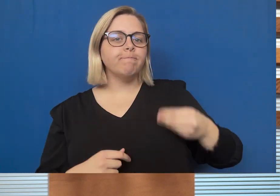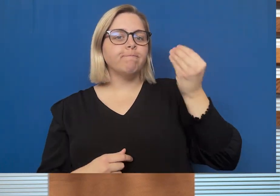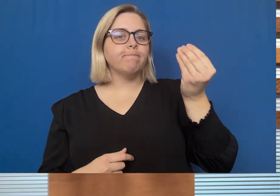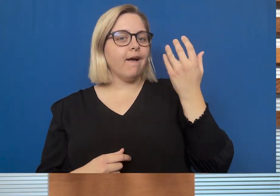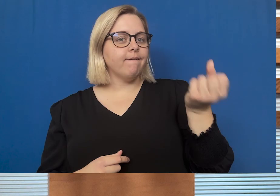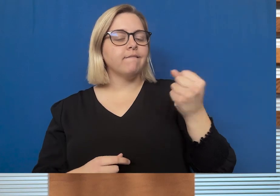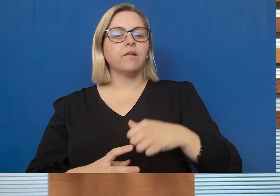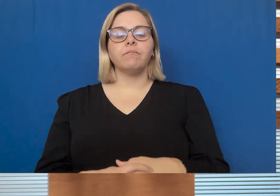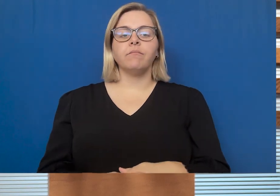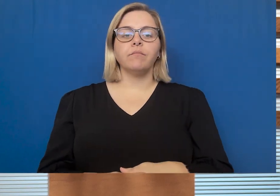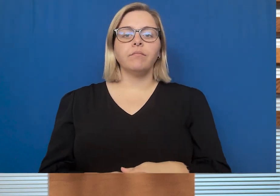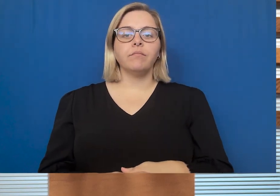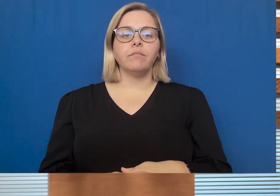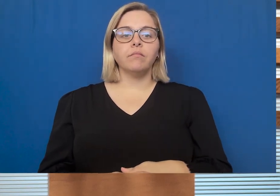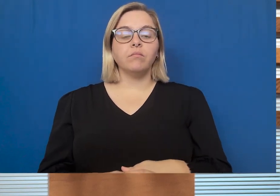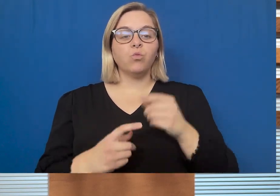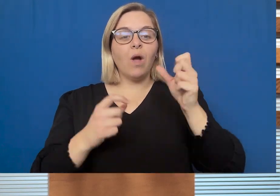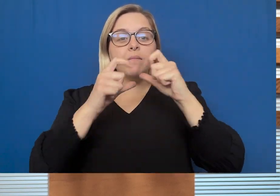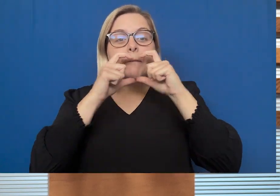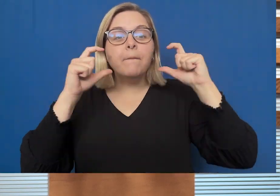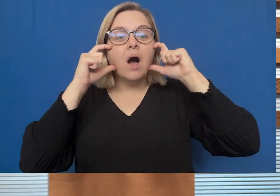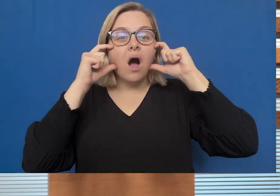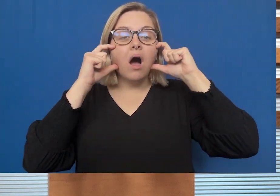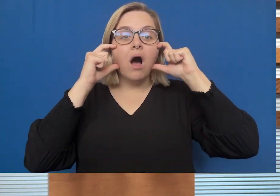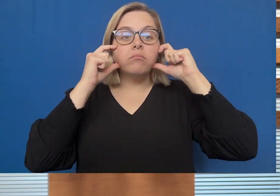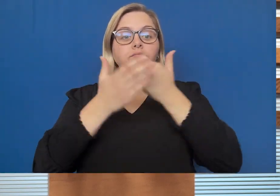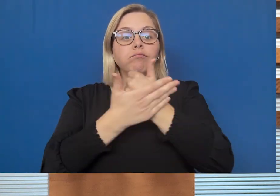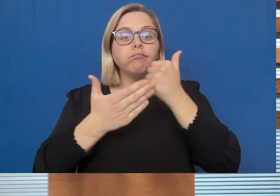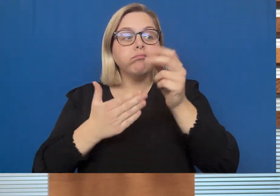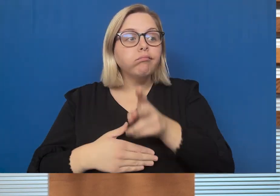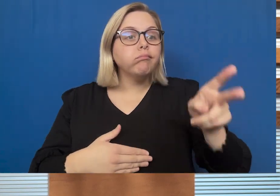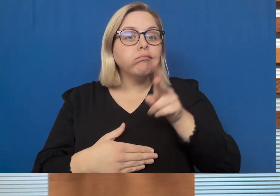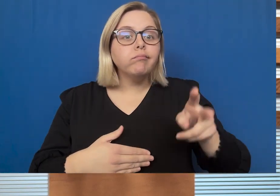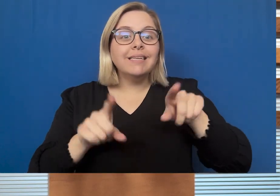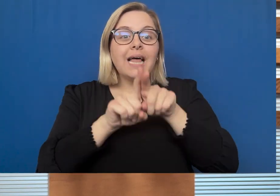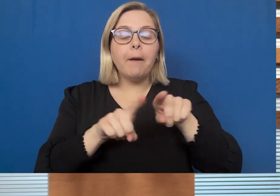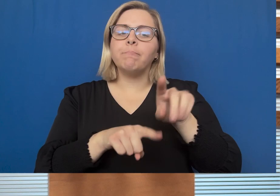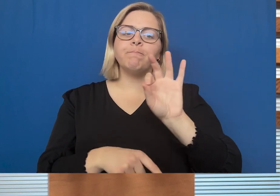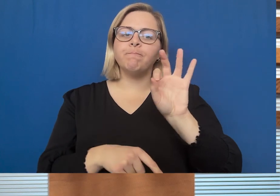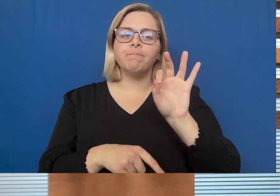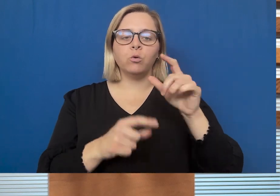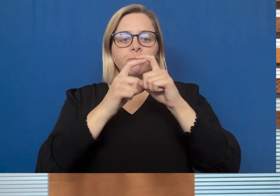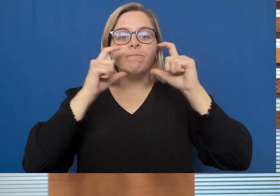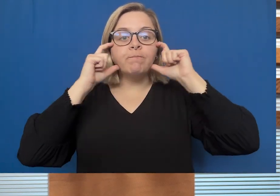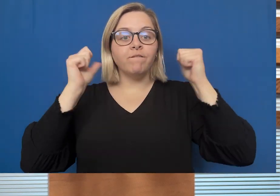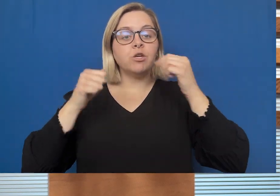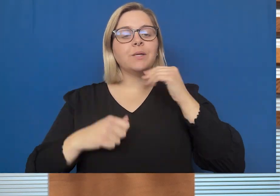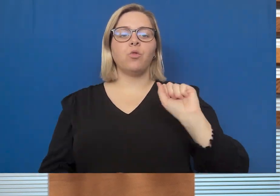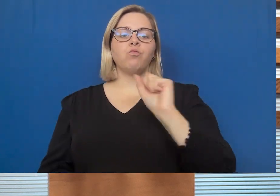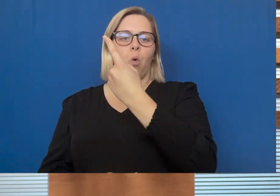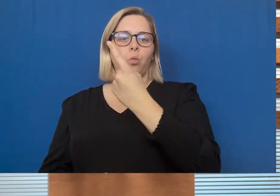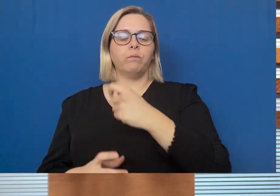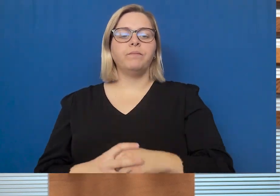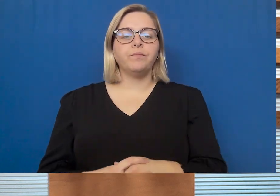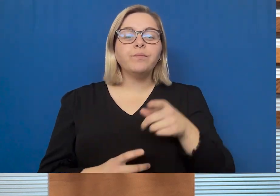reuse masks and always dispose of them in the bin after use. Single-use surgical masks can be worn